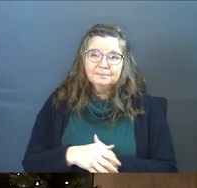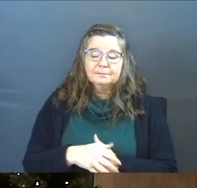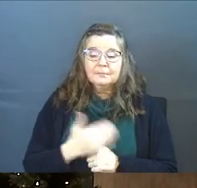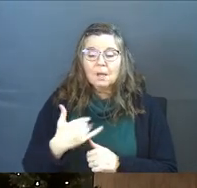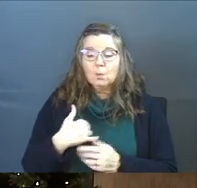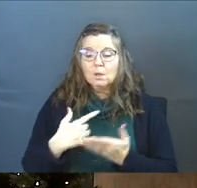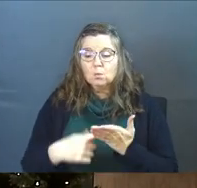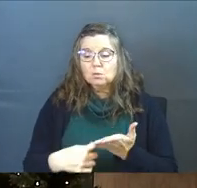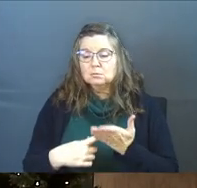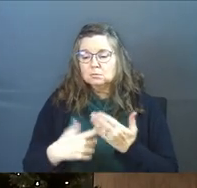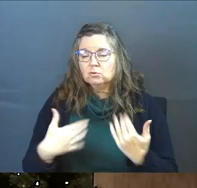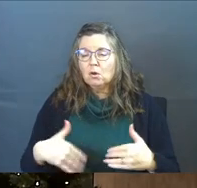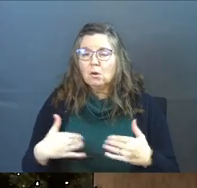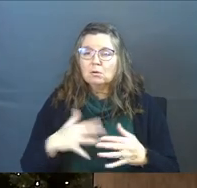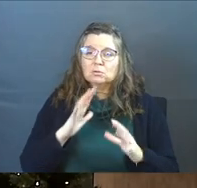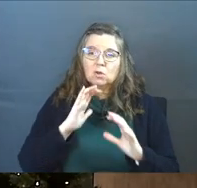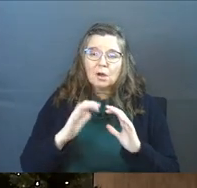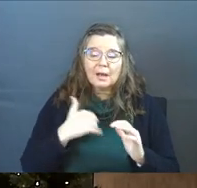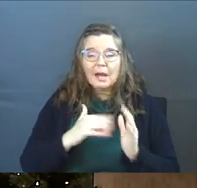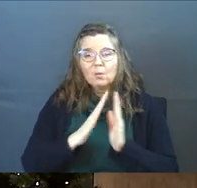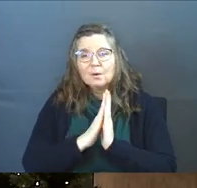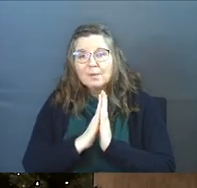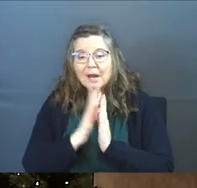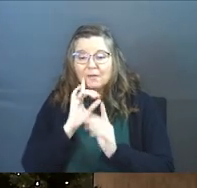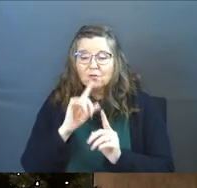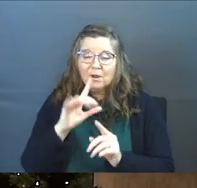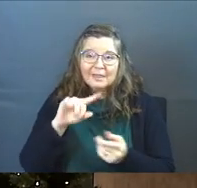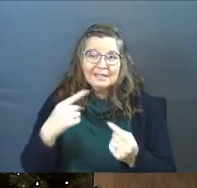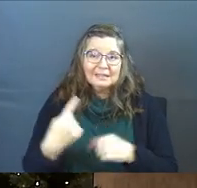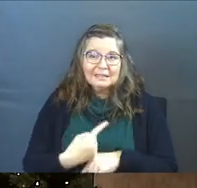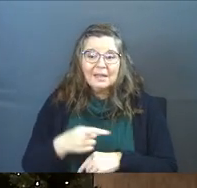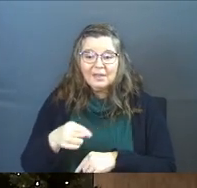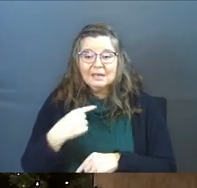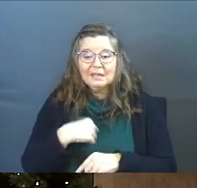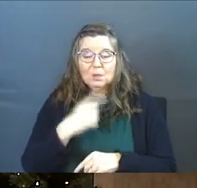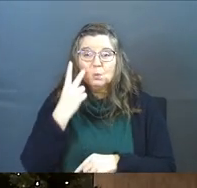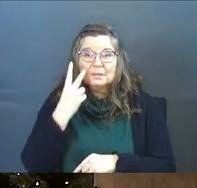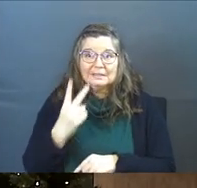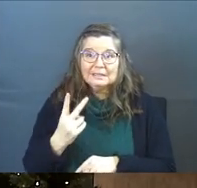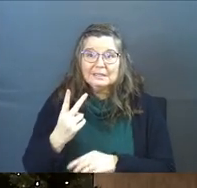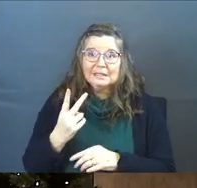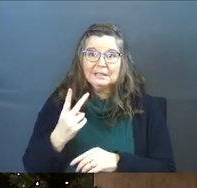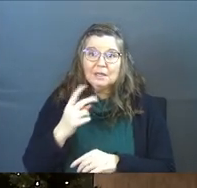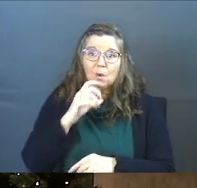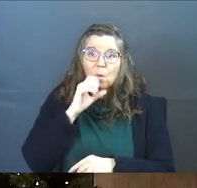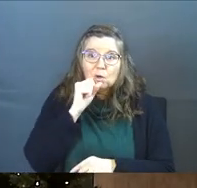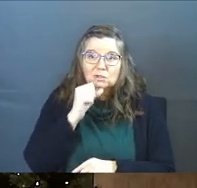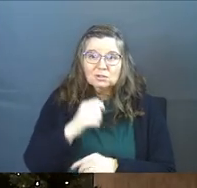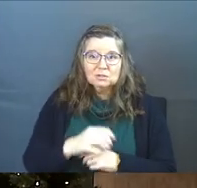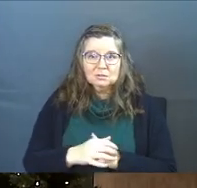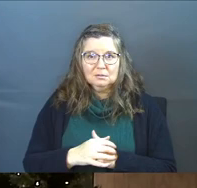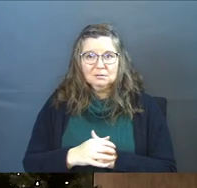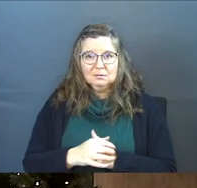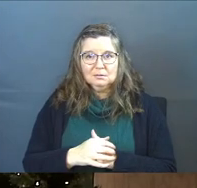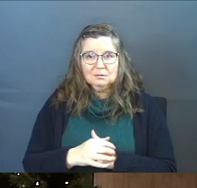And man, we would talk. And I would pray. And I prayed for the day that he would see orange.